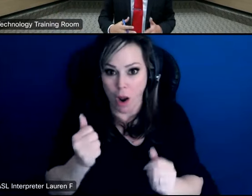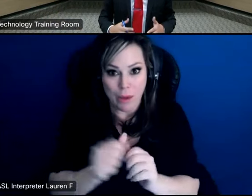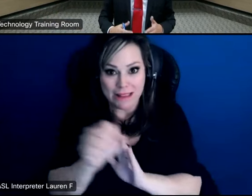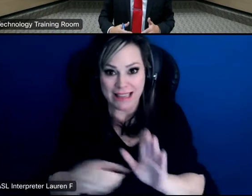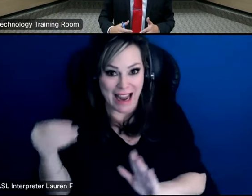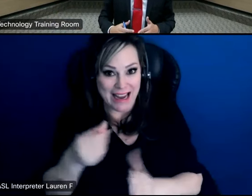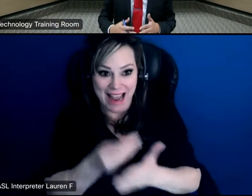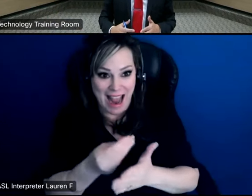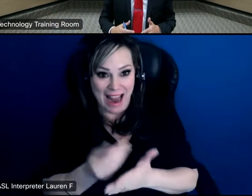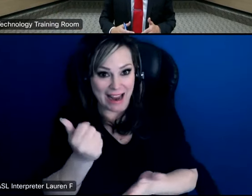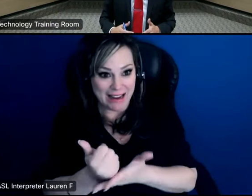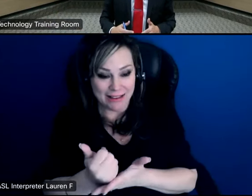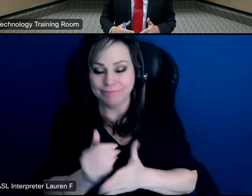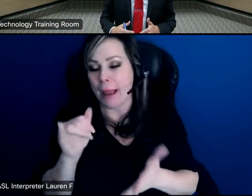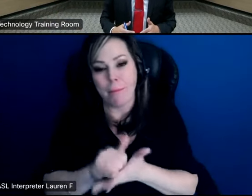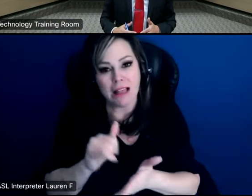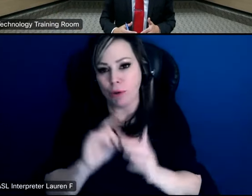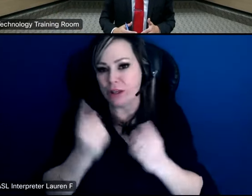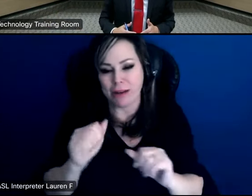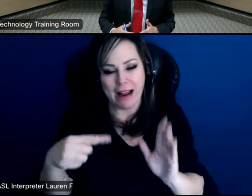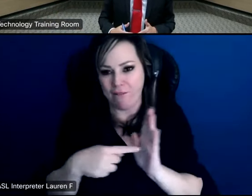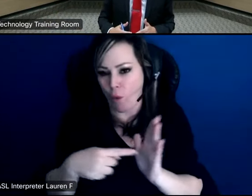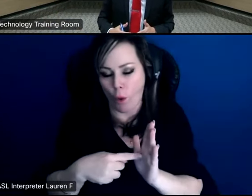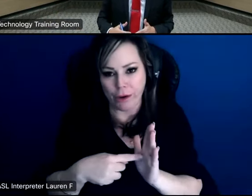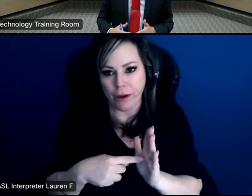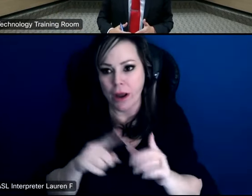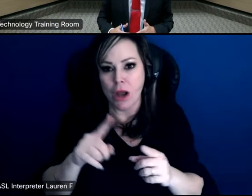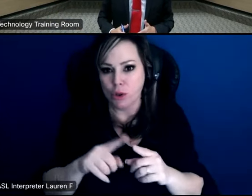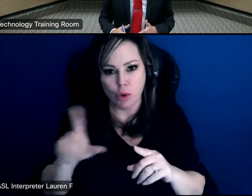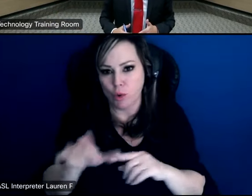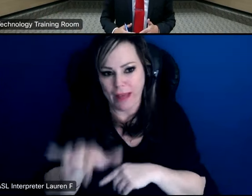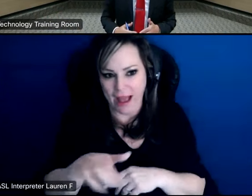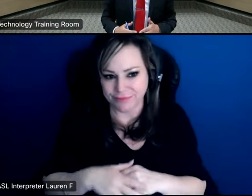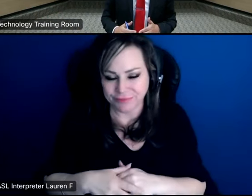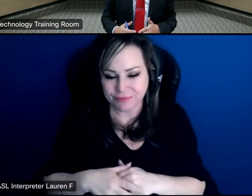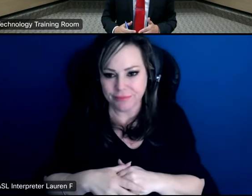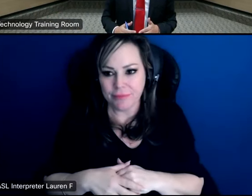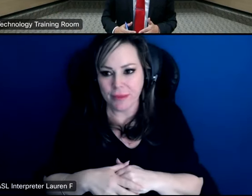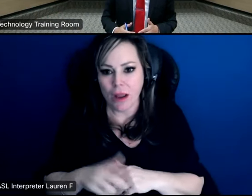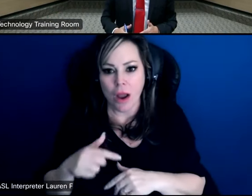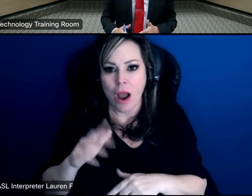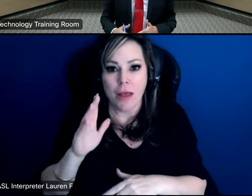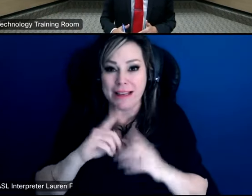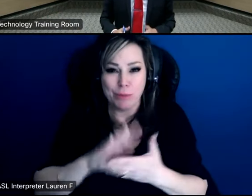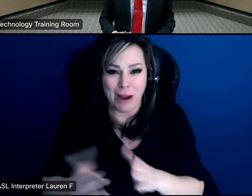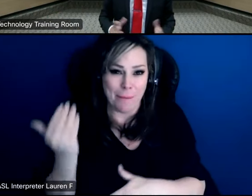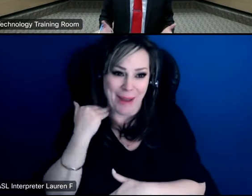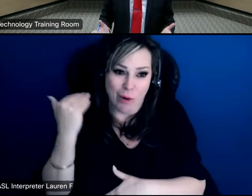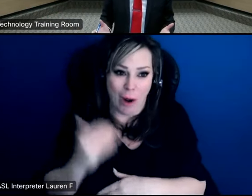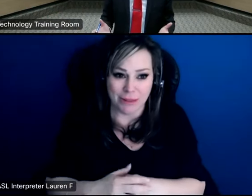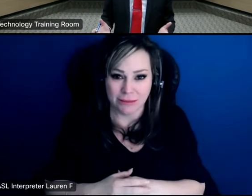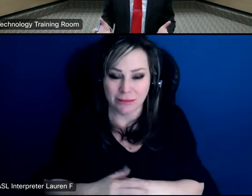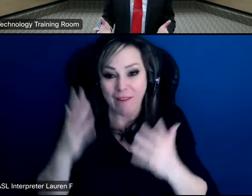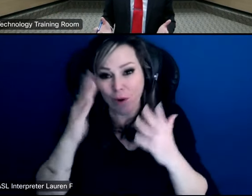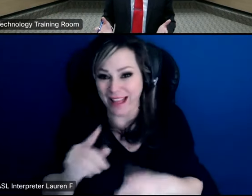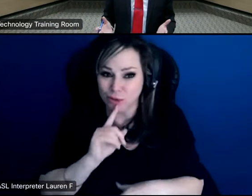absolutely no way that any district can afford um to be able to do that we would bankrupt the district and unfortunately it is a